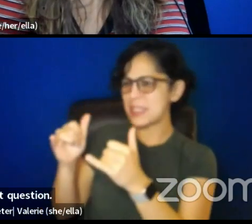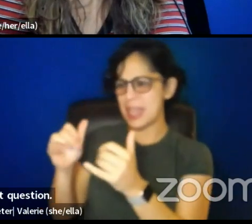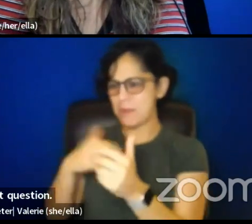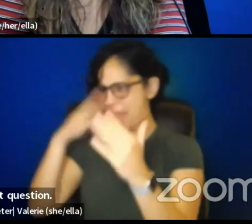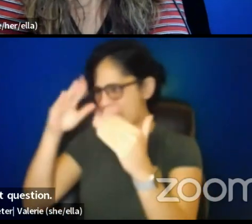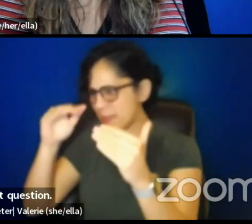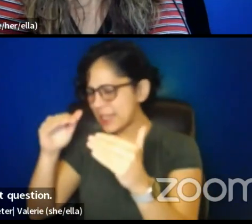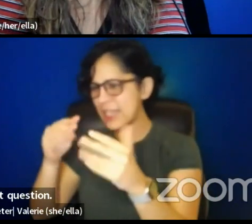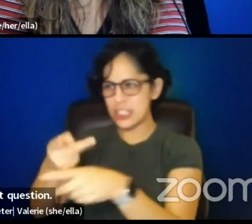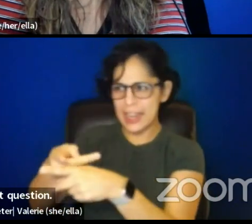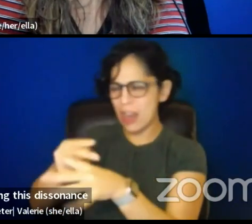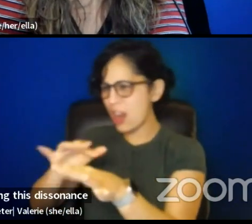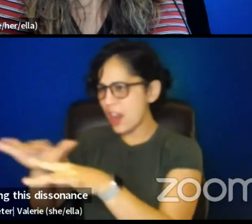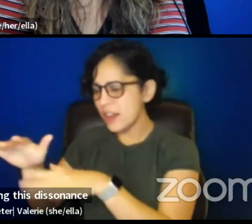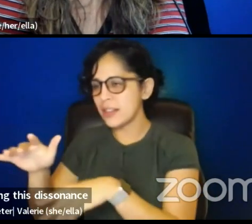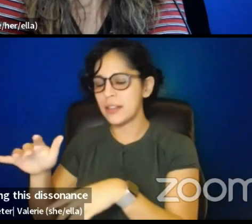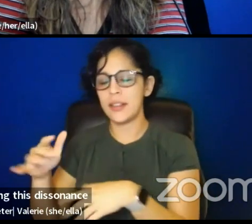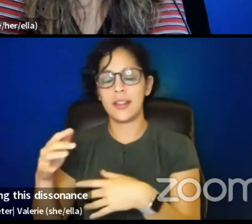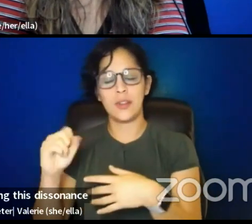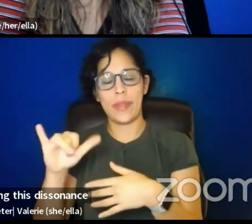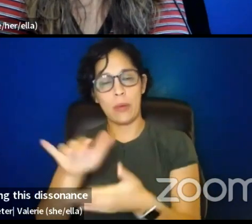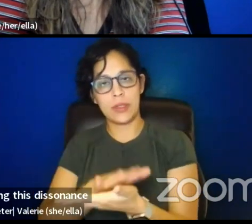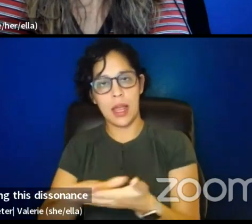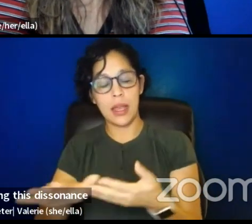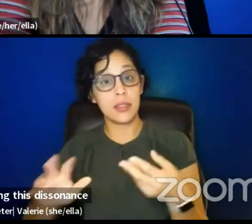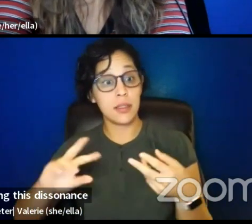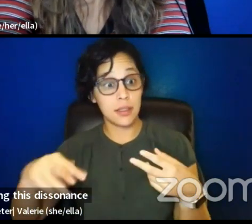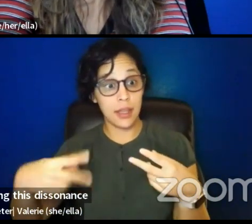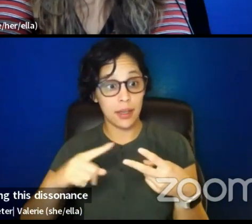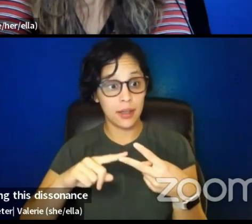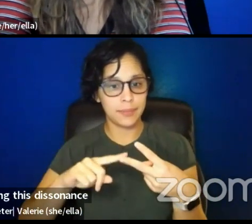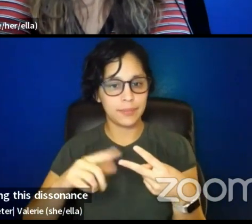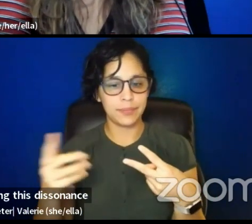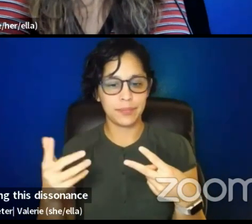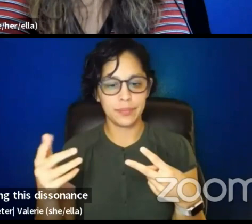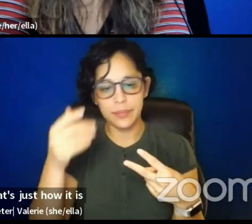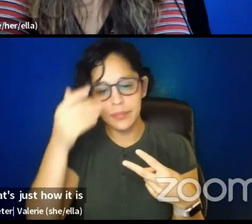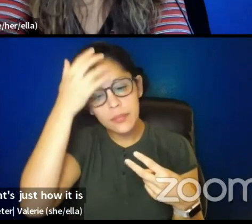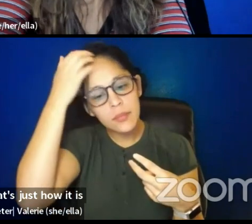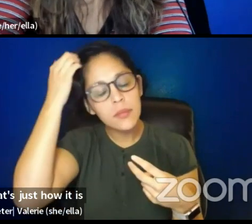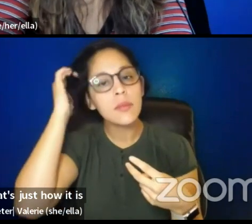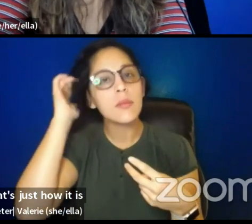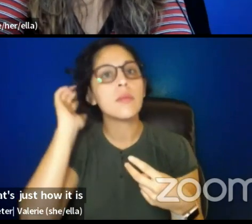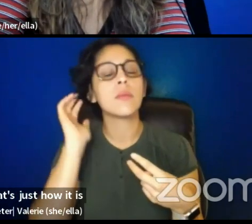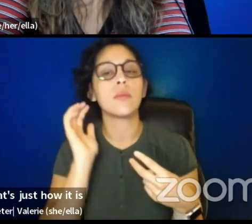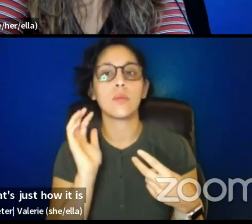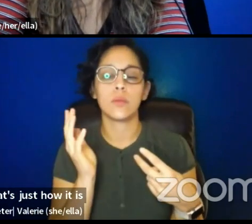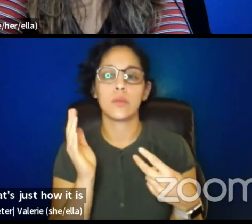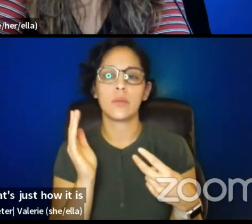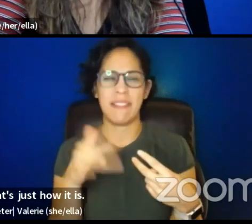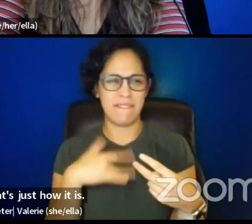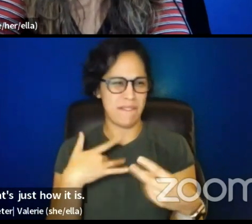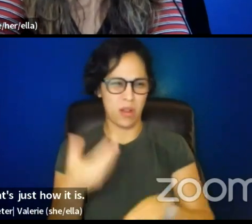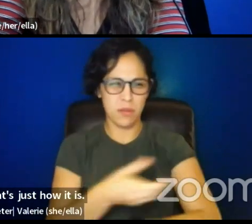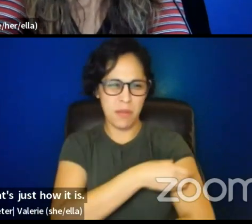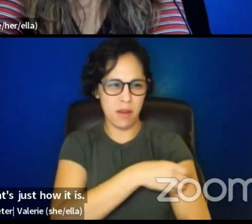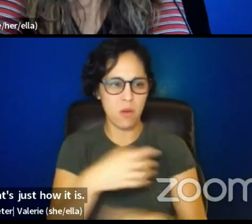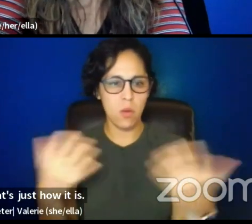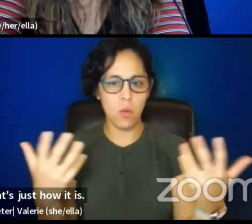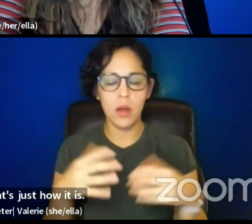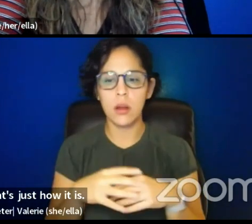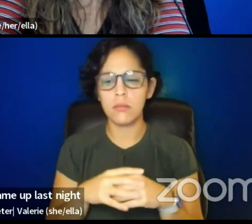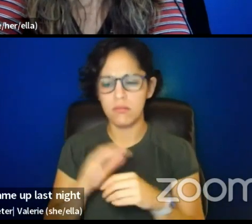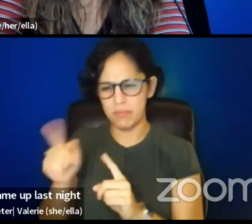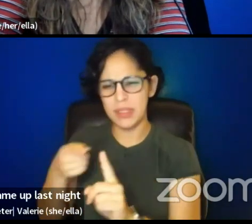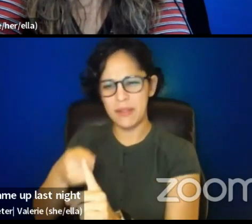thing that came up last night that I think was, was, was powerful was speaking specifically about elder care,